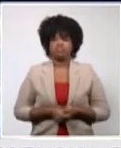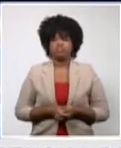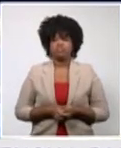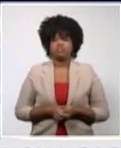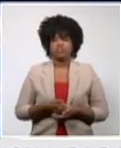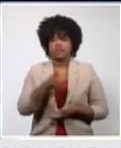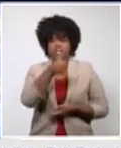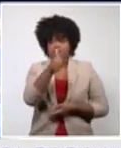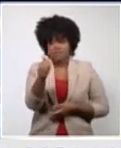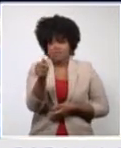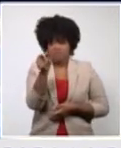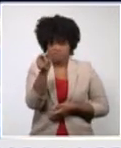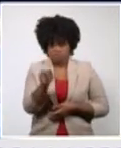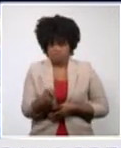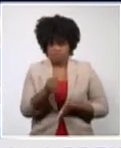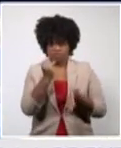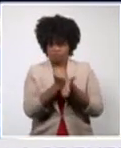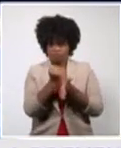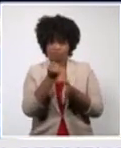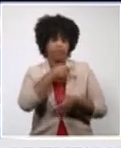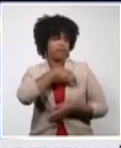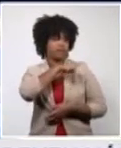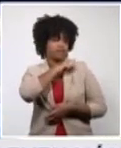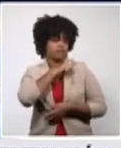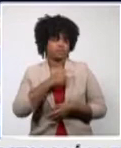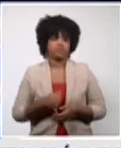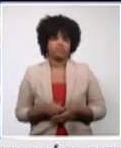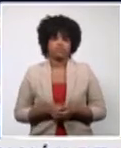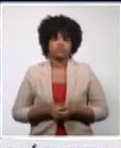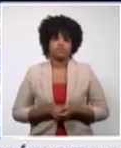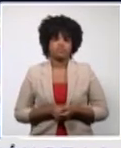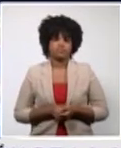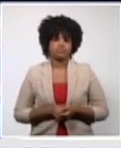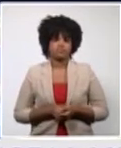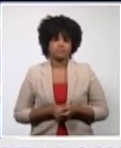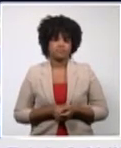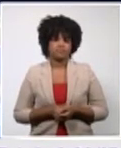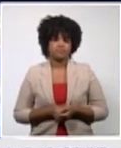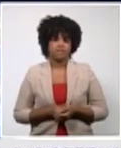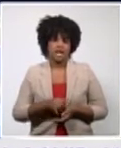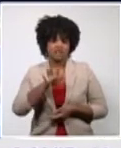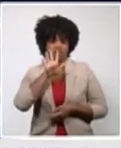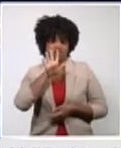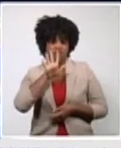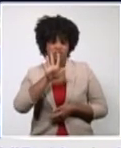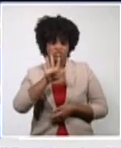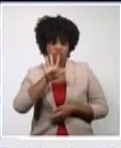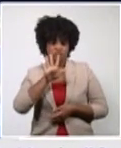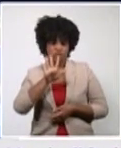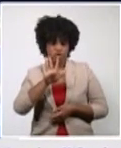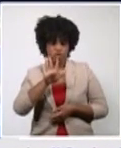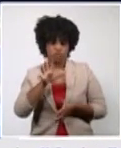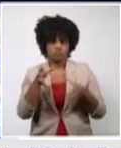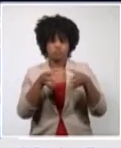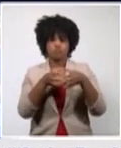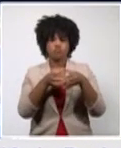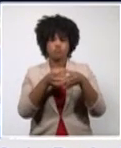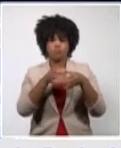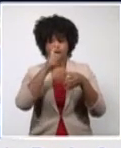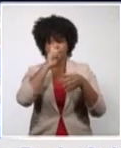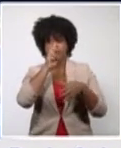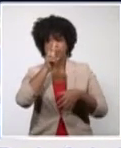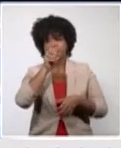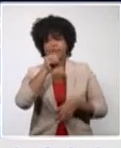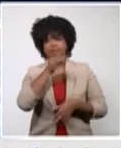Of the two cases confirmed yesterday, five are from the 20 to 39 years of age, and four